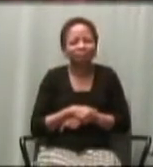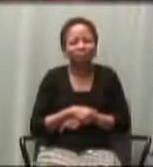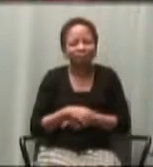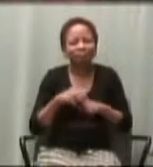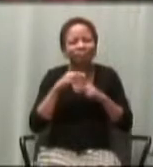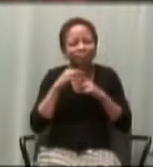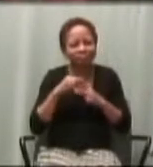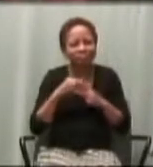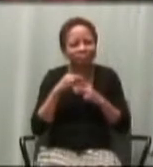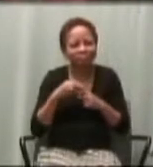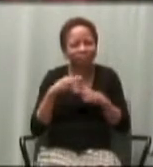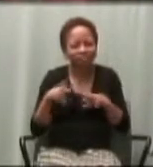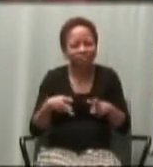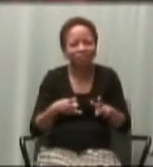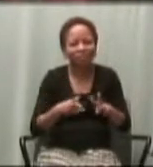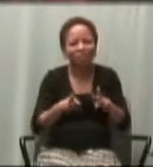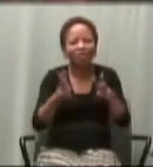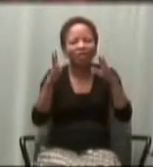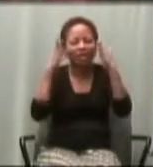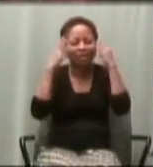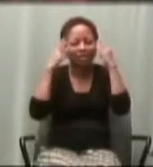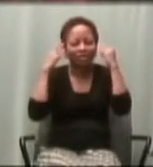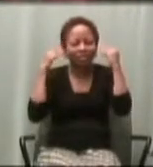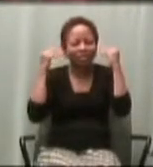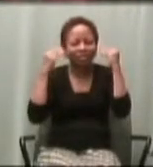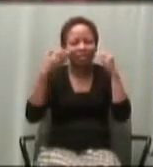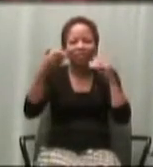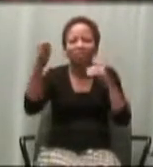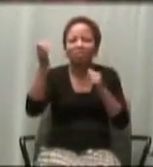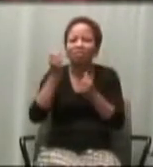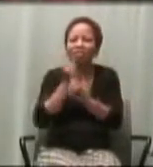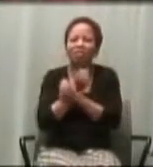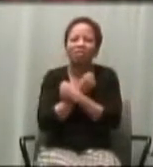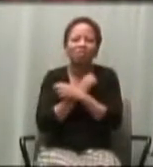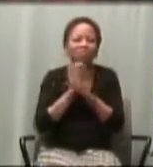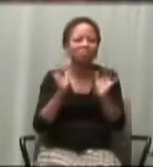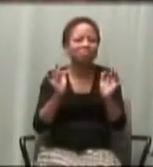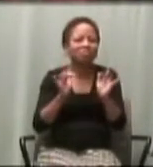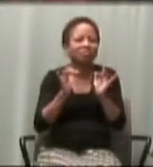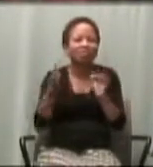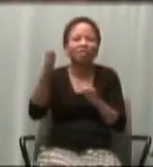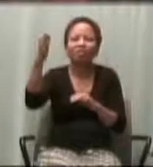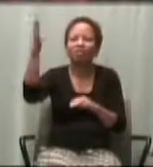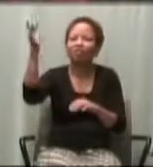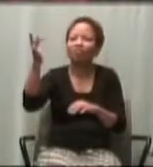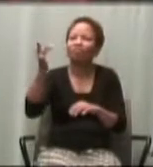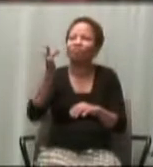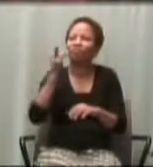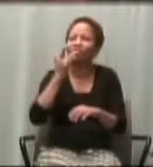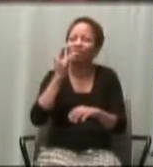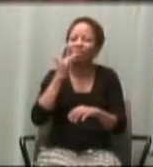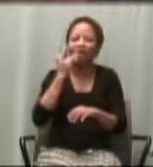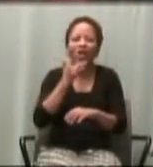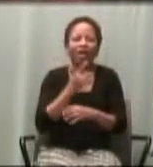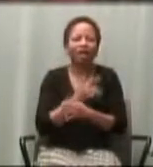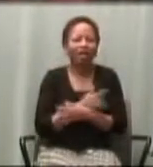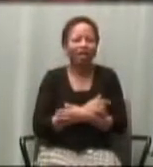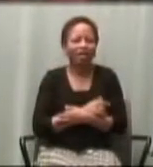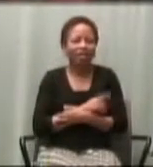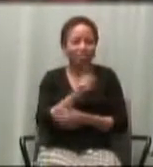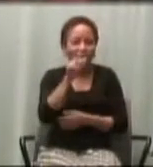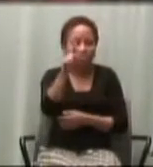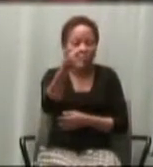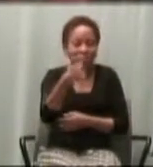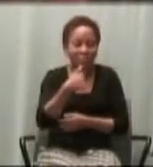of experiencing God's love and God's mercy God's favor and you and I are